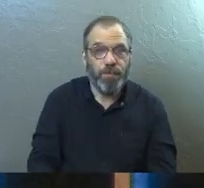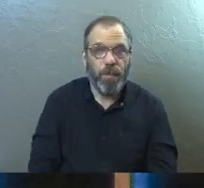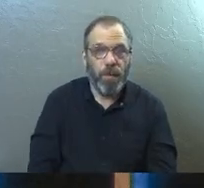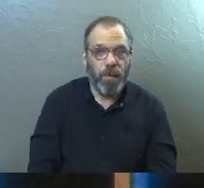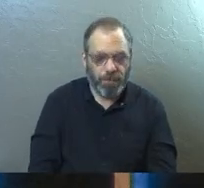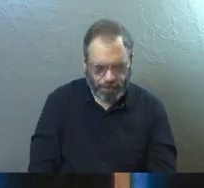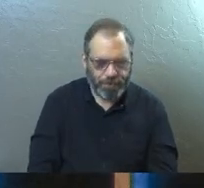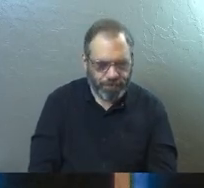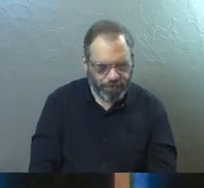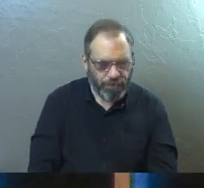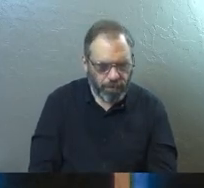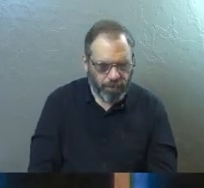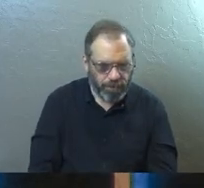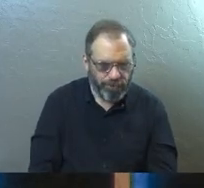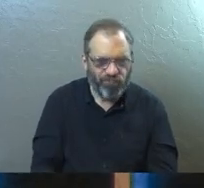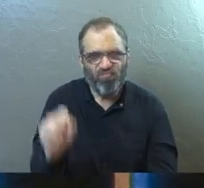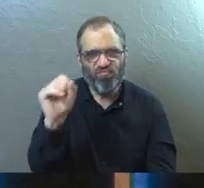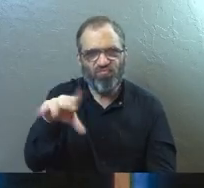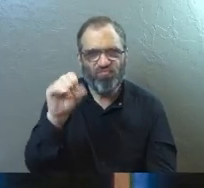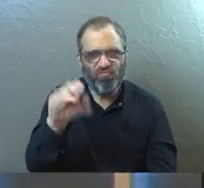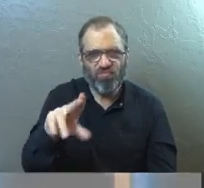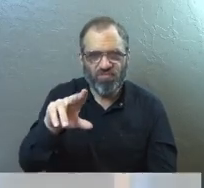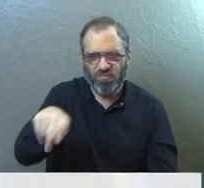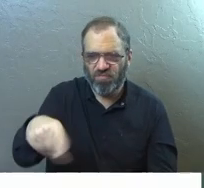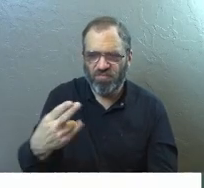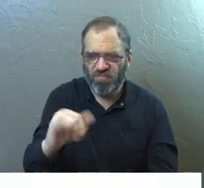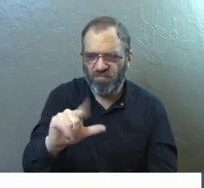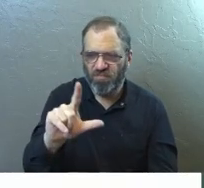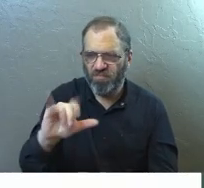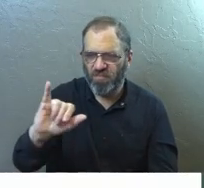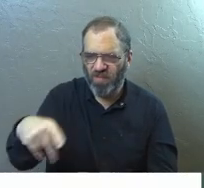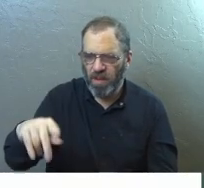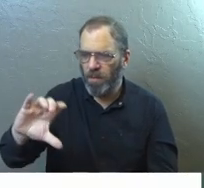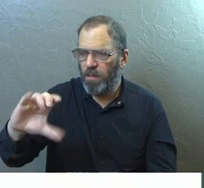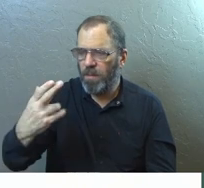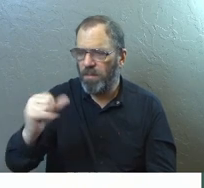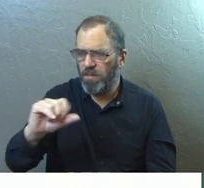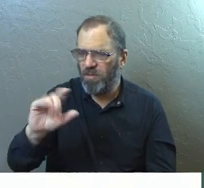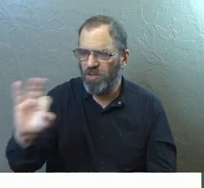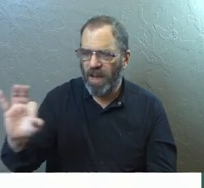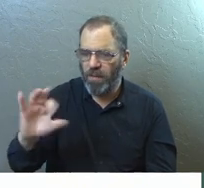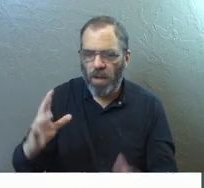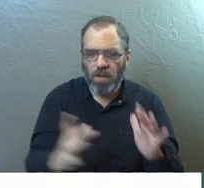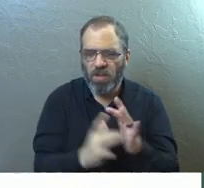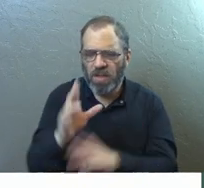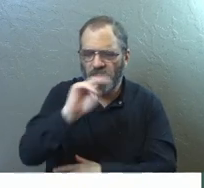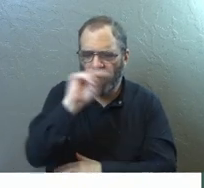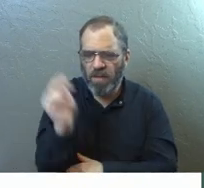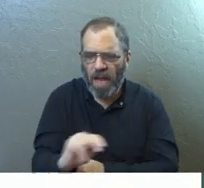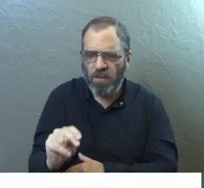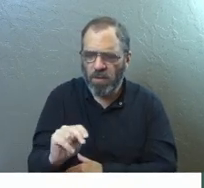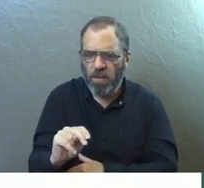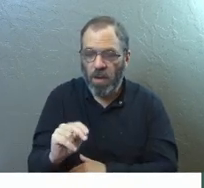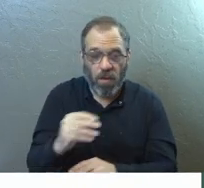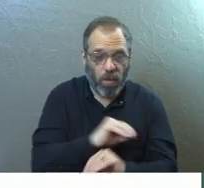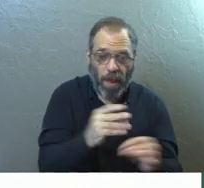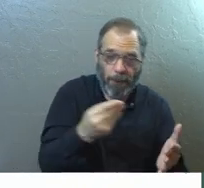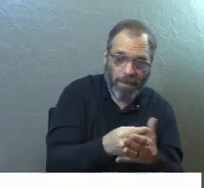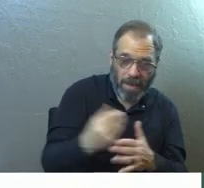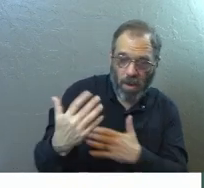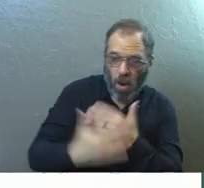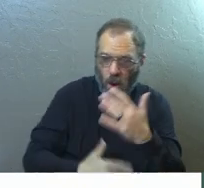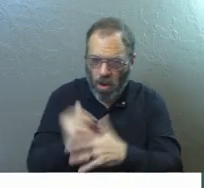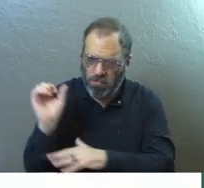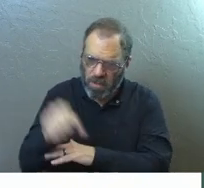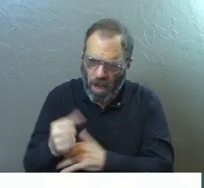I've got this quote for you. Philip Schaaf said this. He's a historian. He says, Jesus of Nazareth, without money or arms,